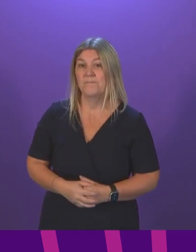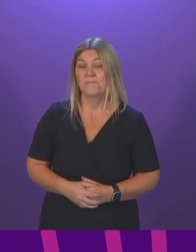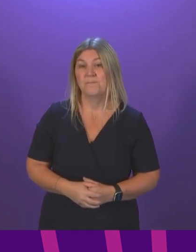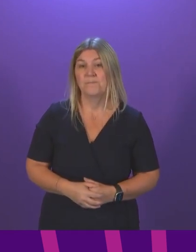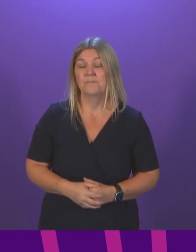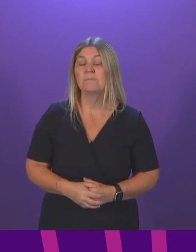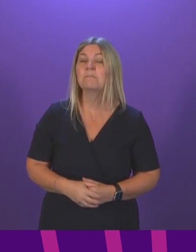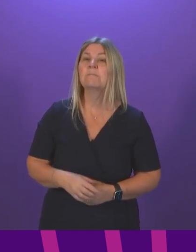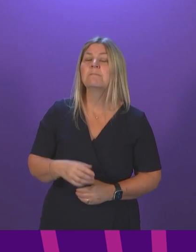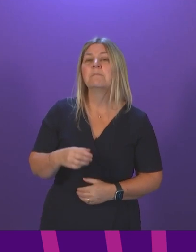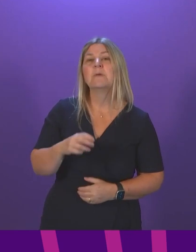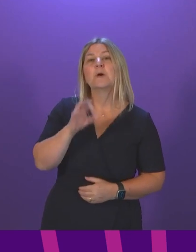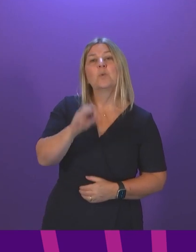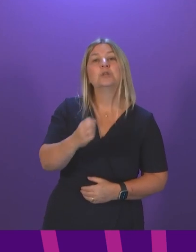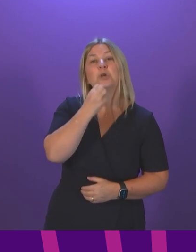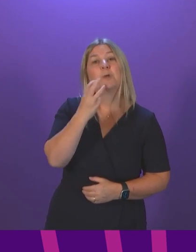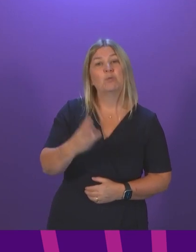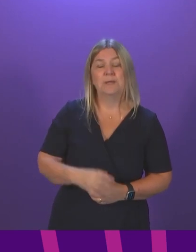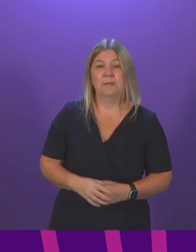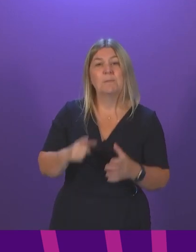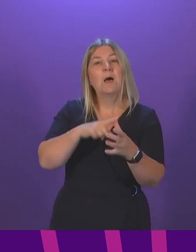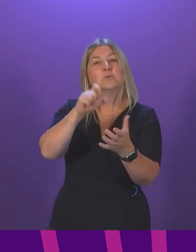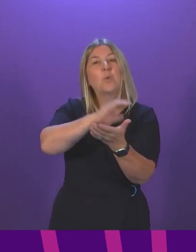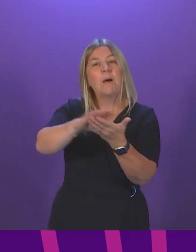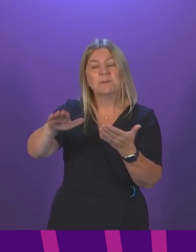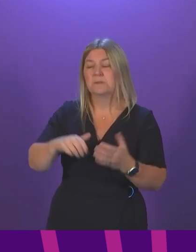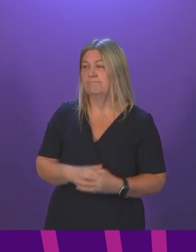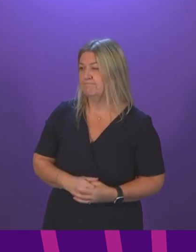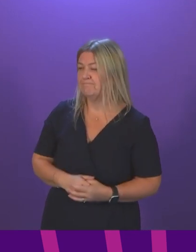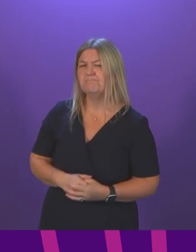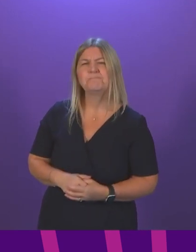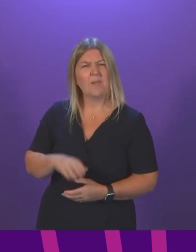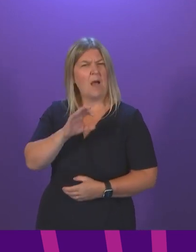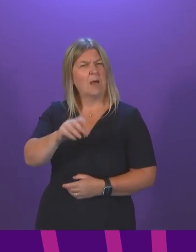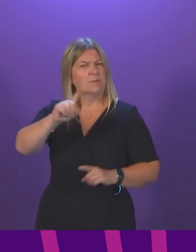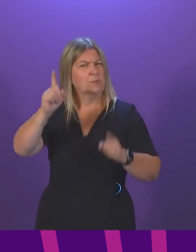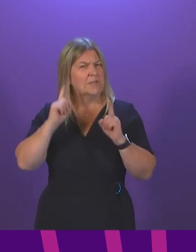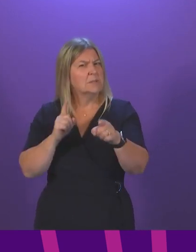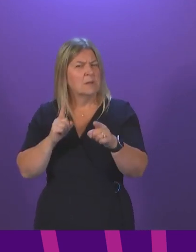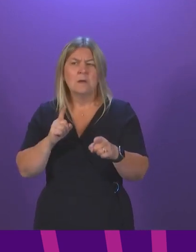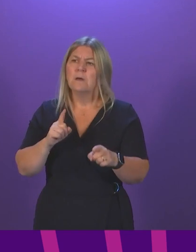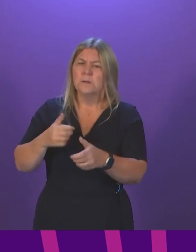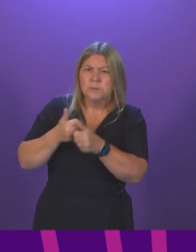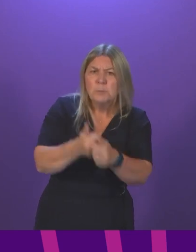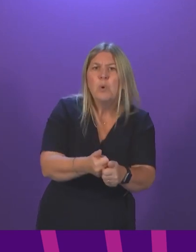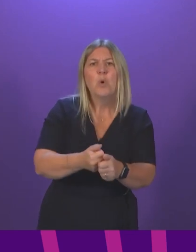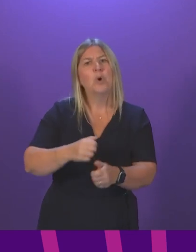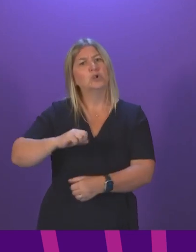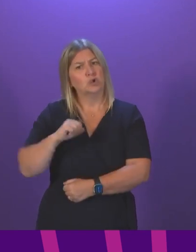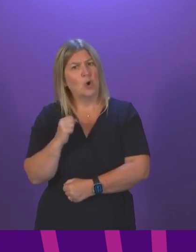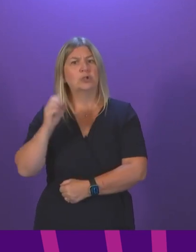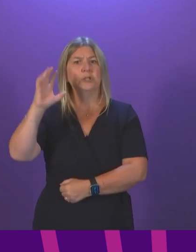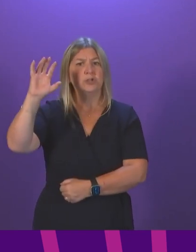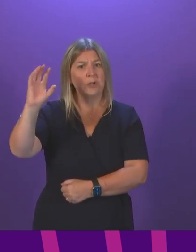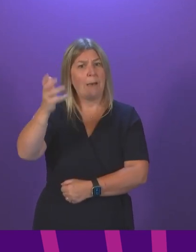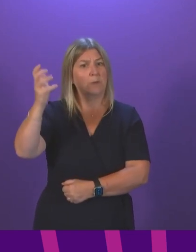Question number three, Alex Cole-Hamilton. Thank you. Do you ask the First Minister how the Scottish Government will support the Scottish Ambulance Service in